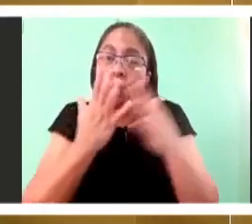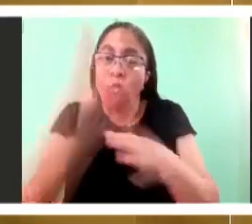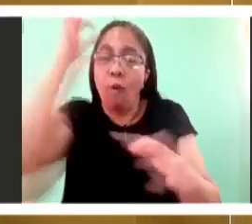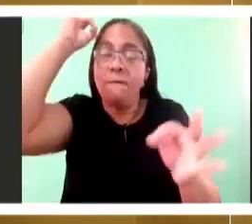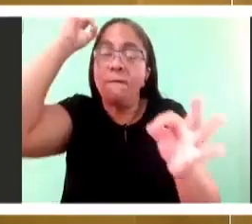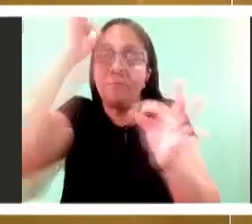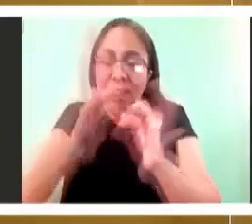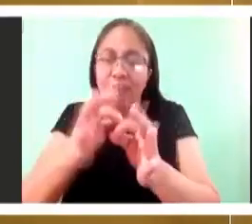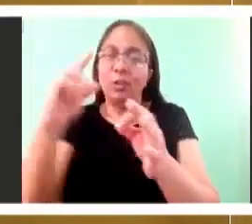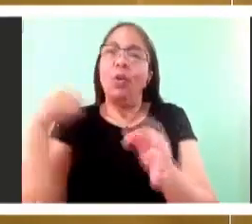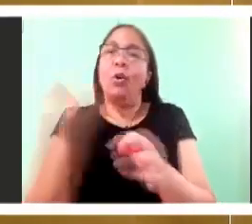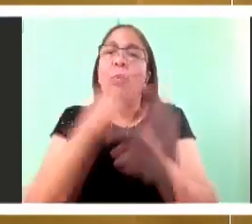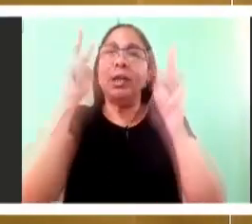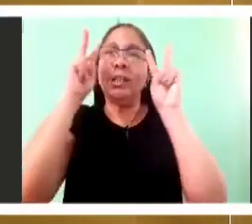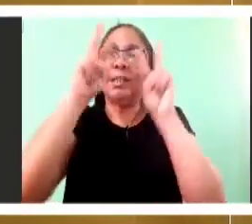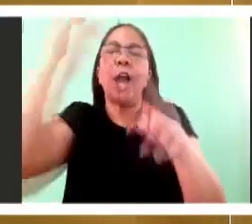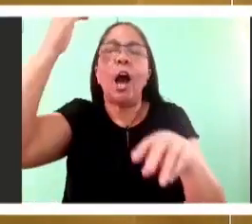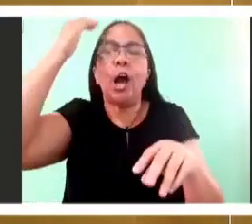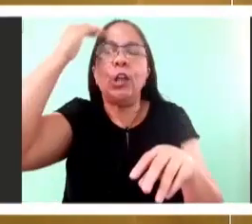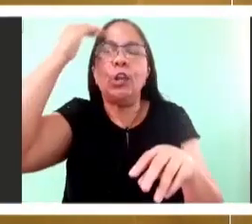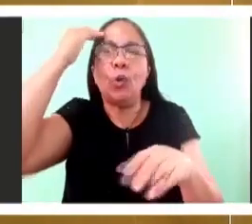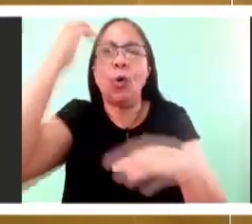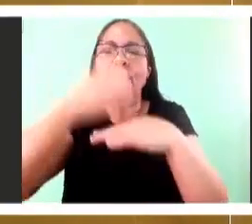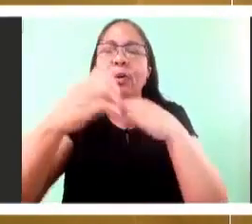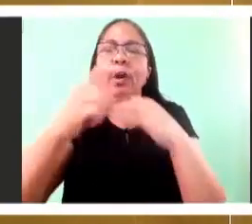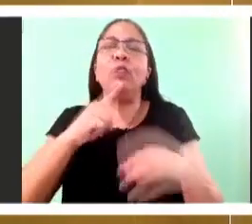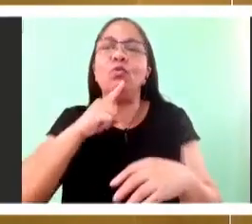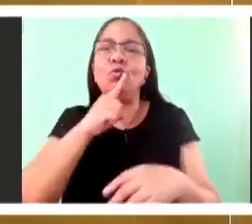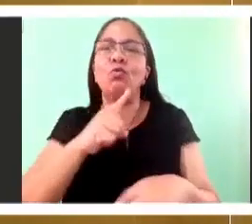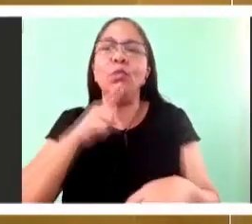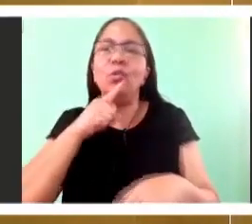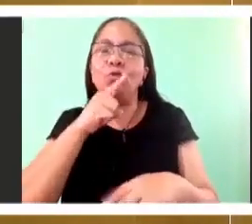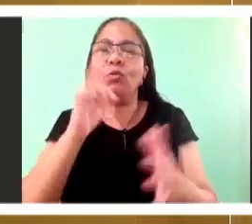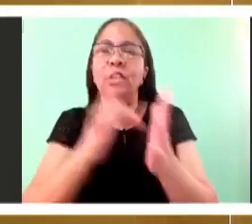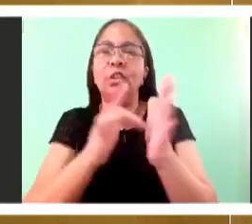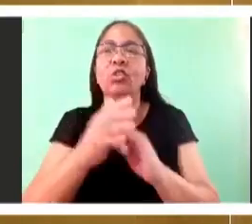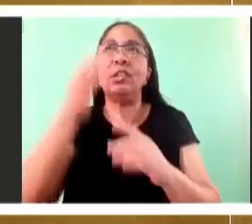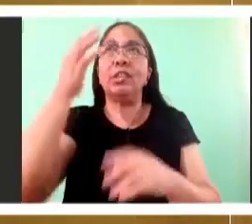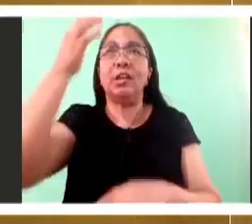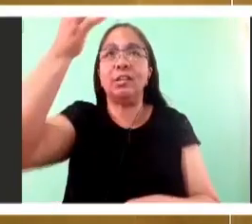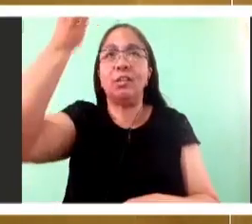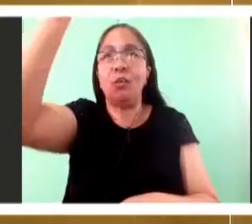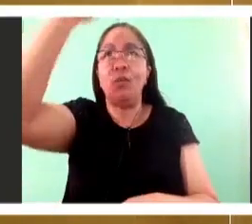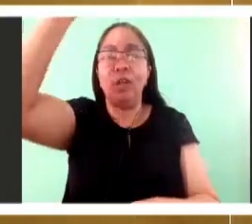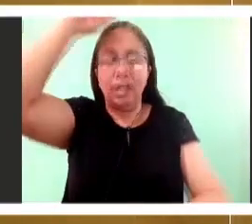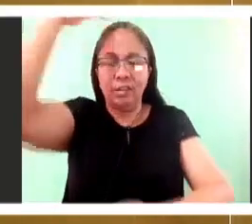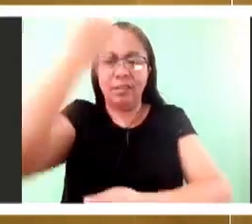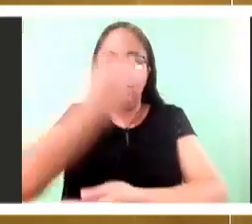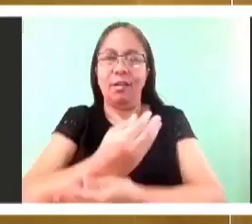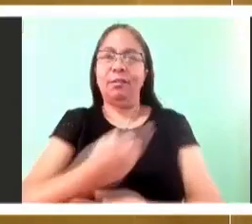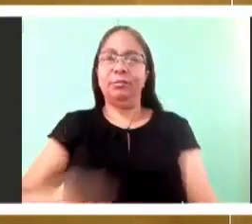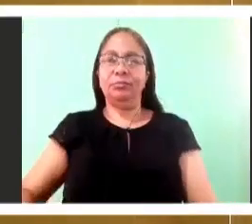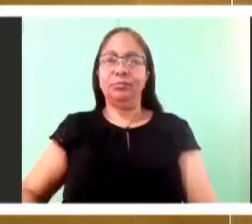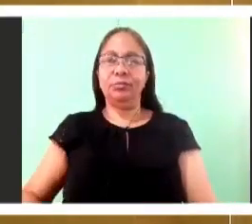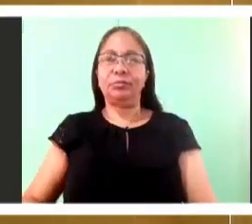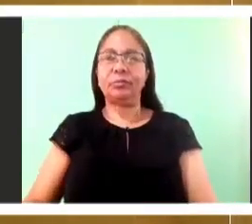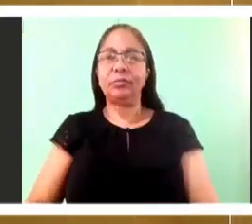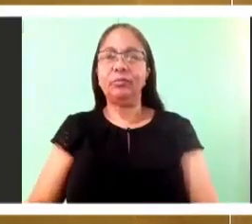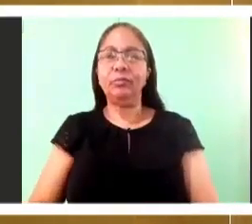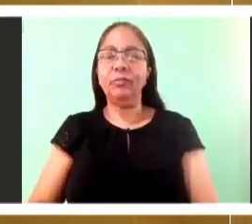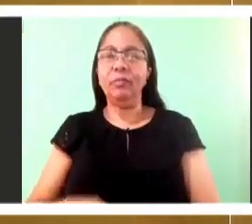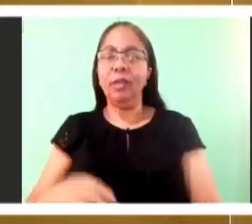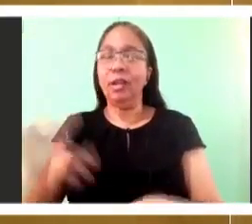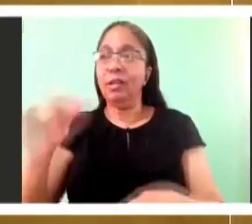Just as Peter says Lord to whom shall we go and that's our first reading from the book of Joshua. Joshua is saying you know